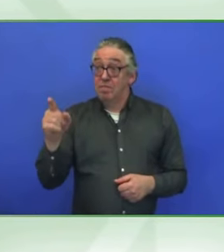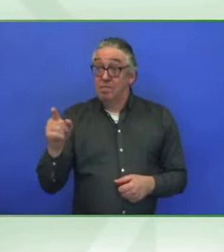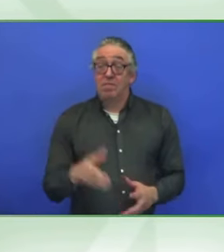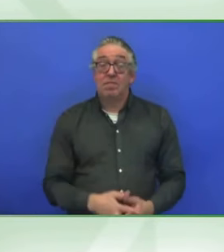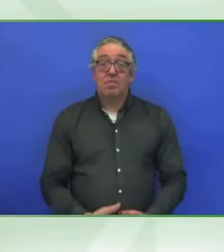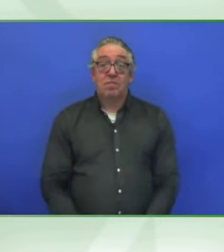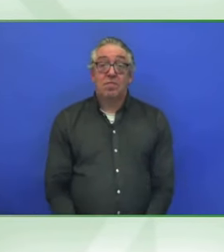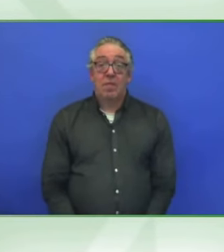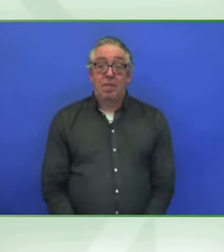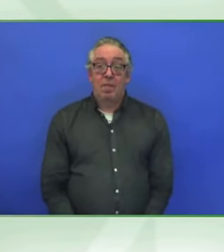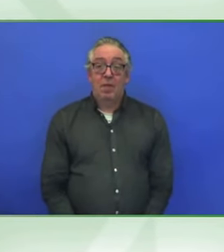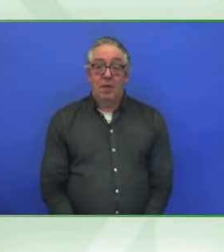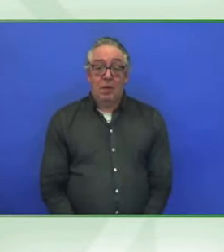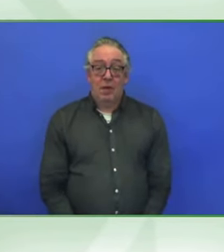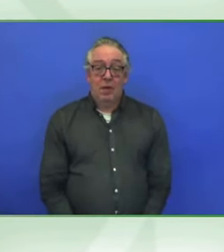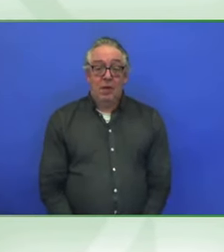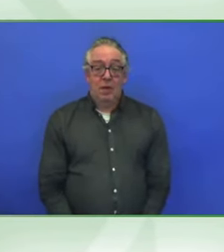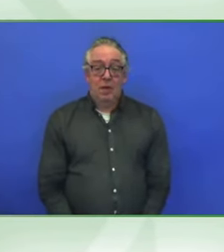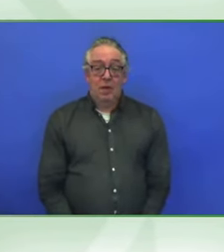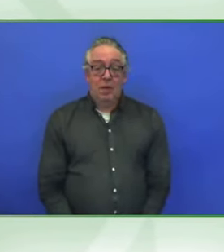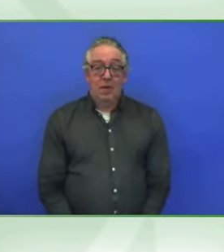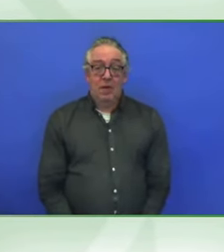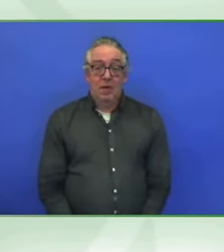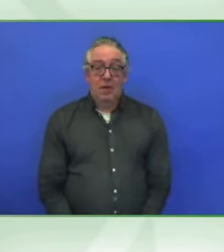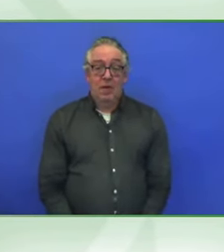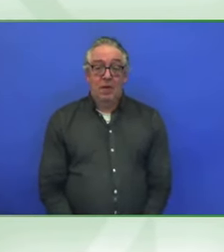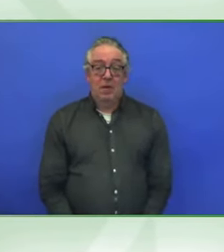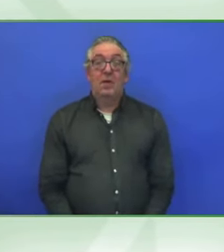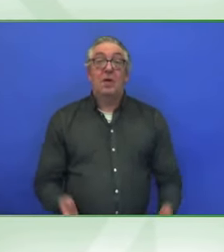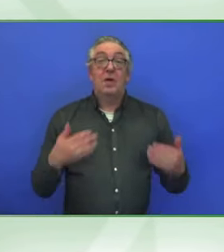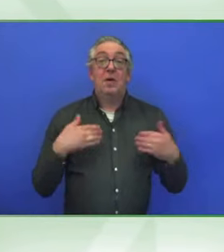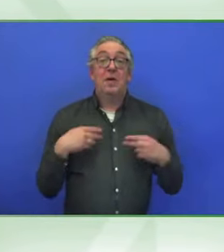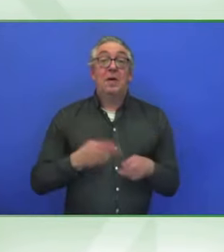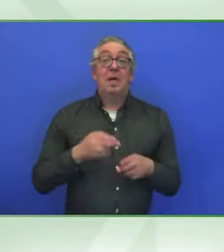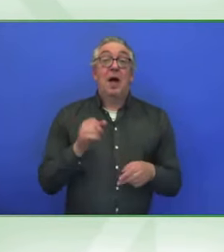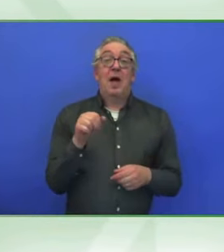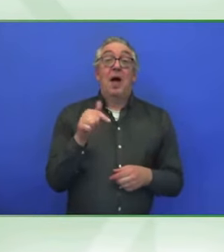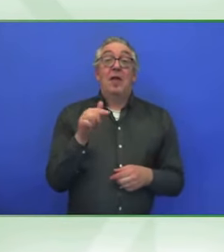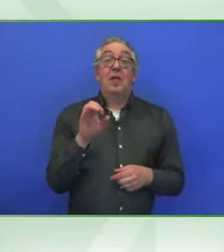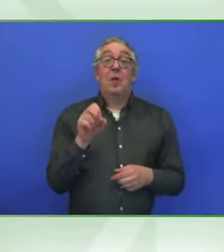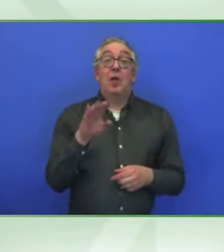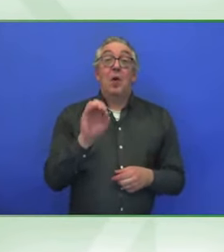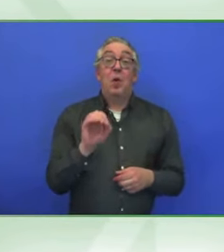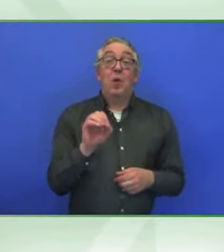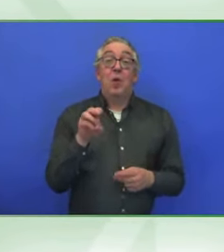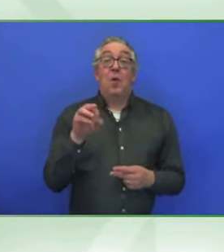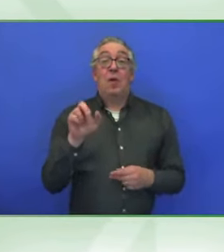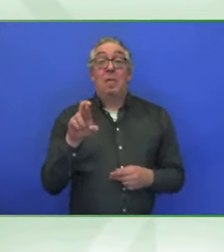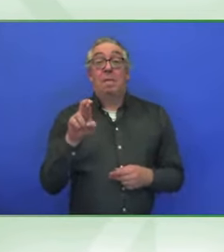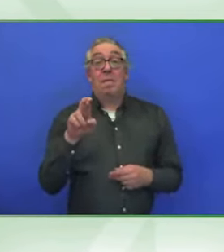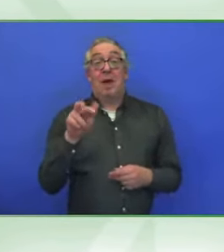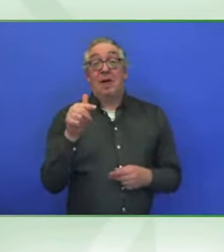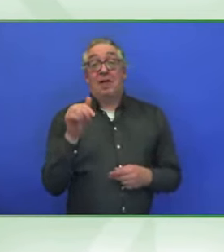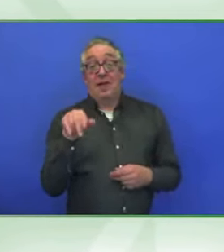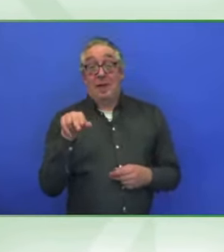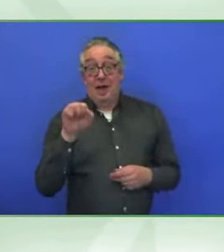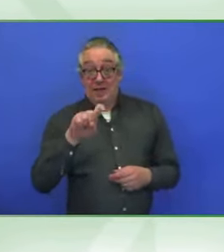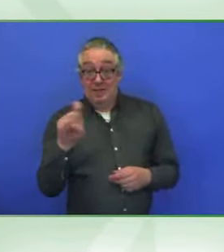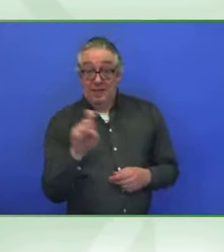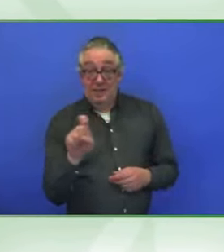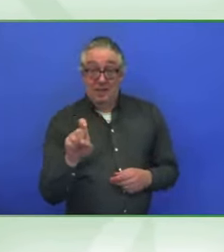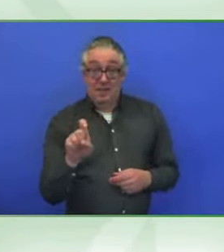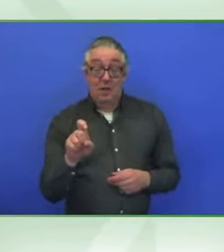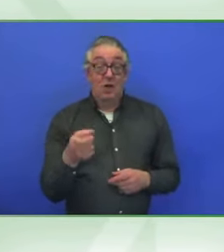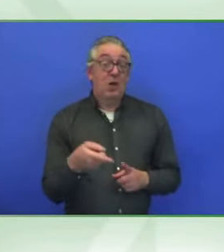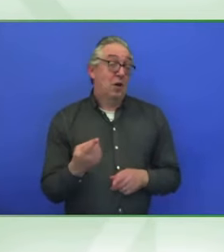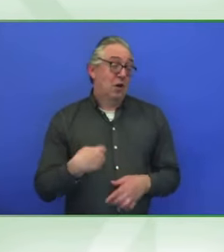I want to, I am Antonio Martinez from Spain and I want to come back a little bit to the beginning of the